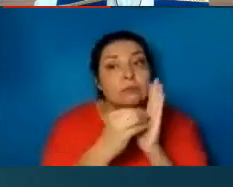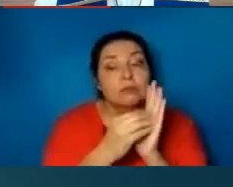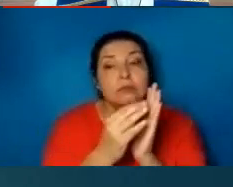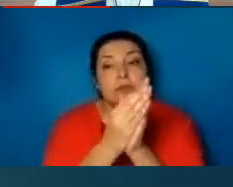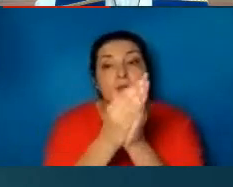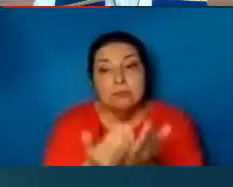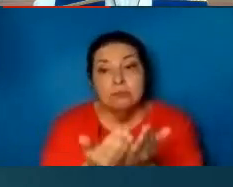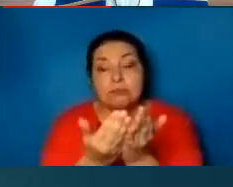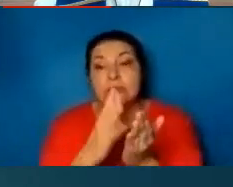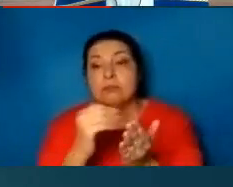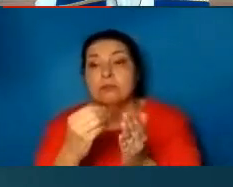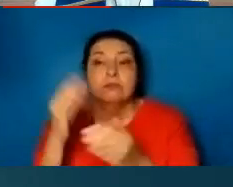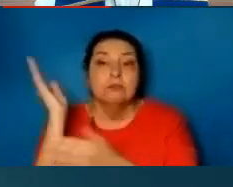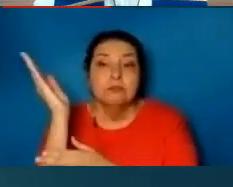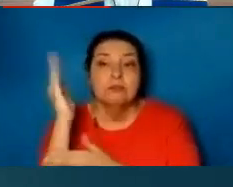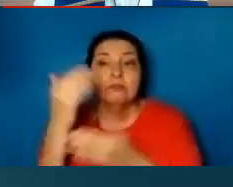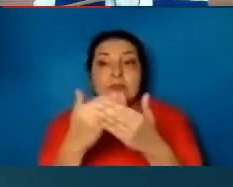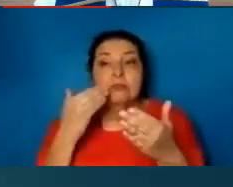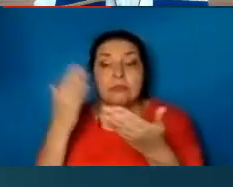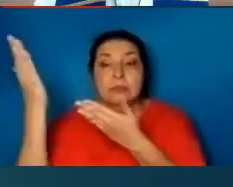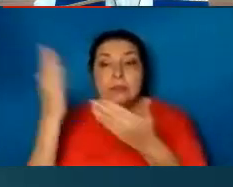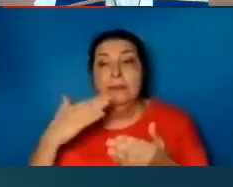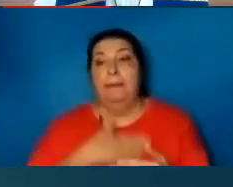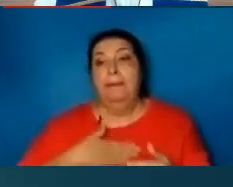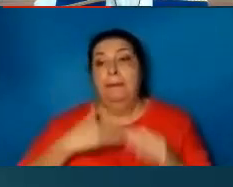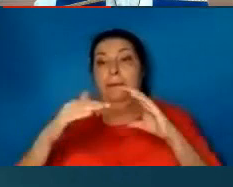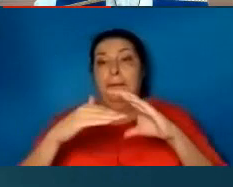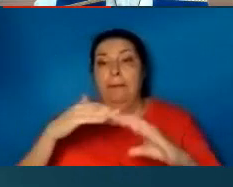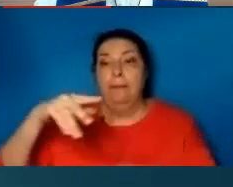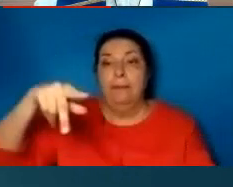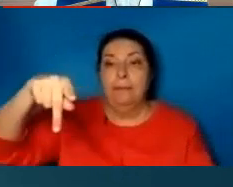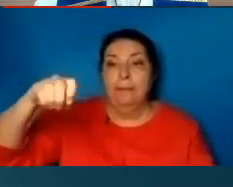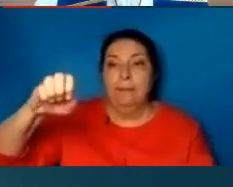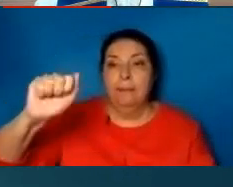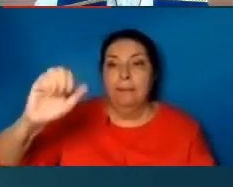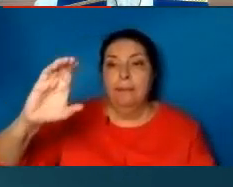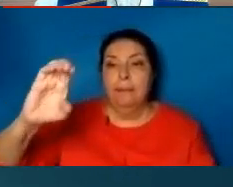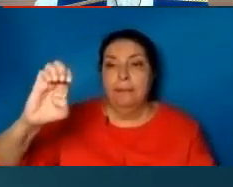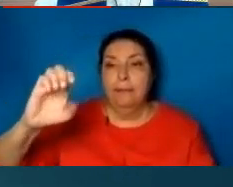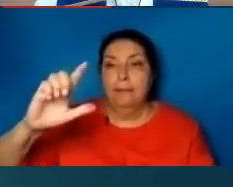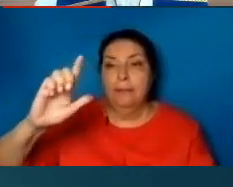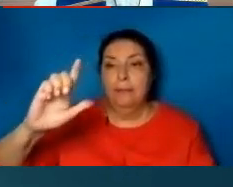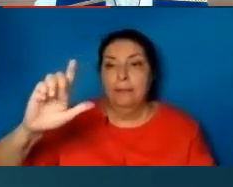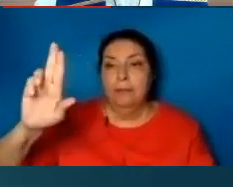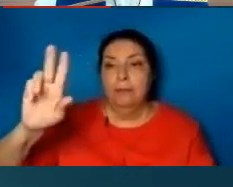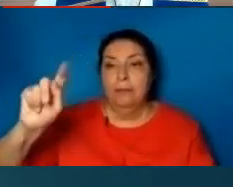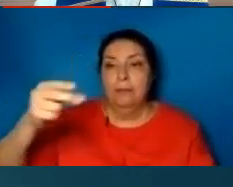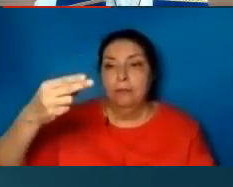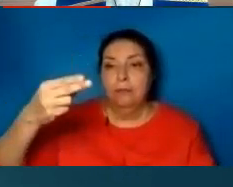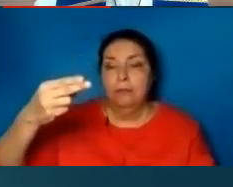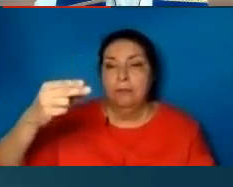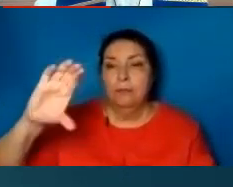prior to our service, please email us at p-e-a-c-e-l-u-t-h